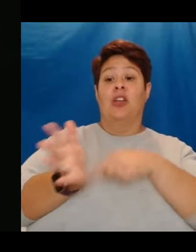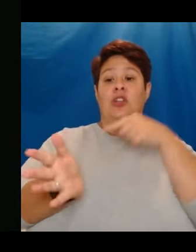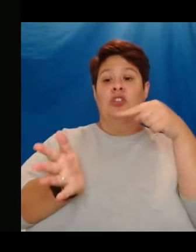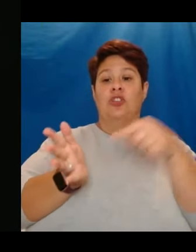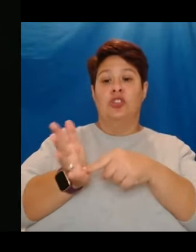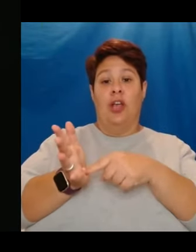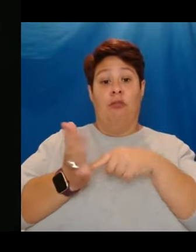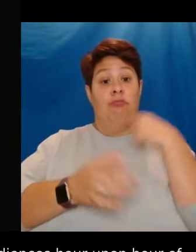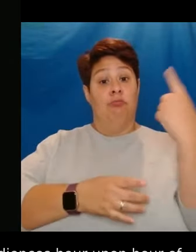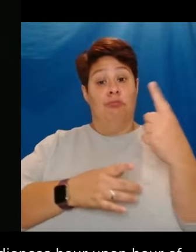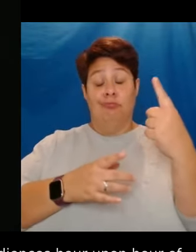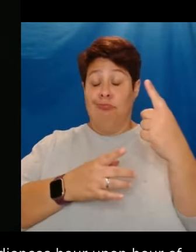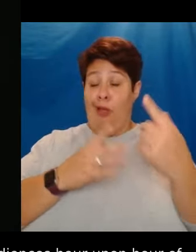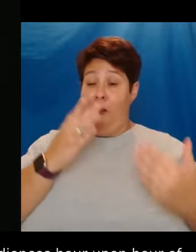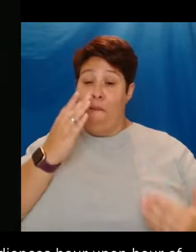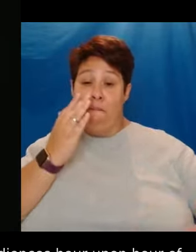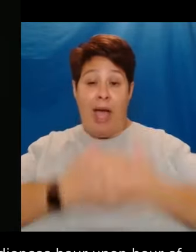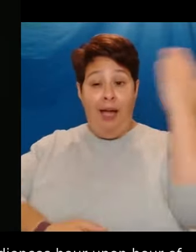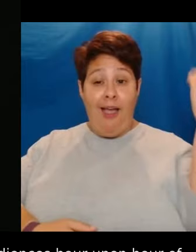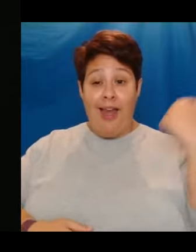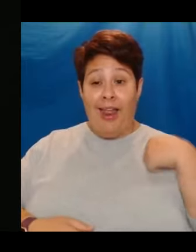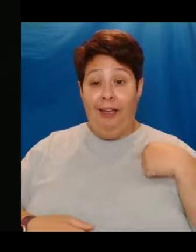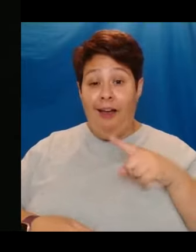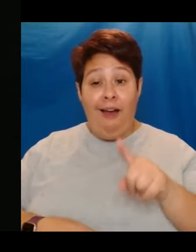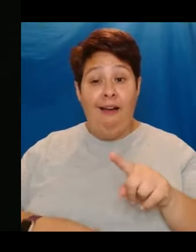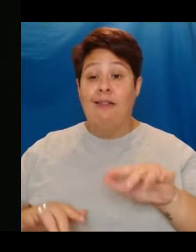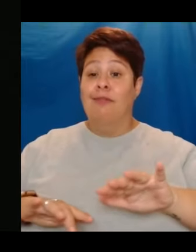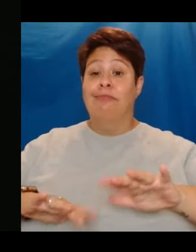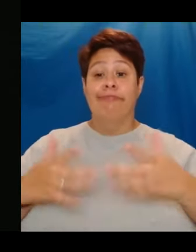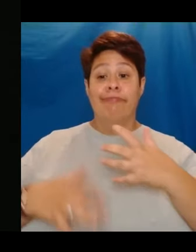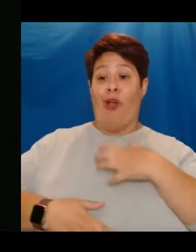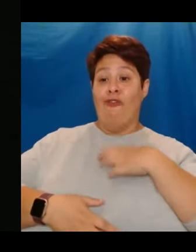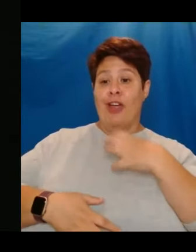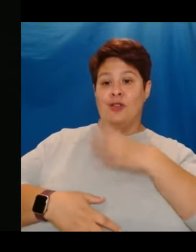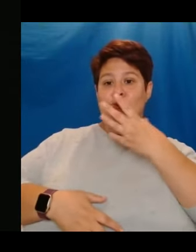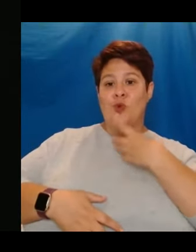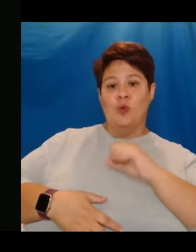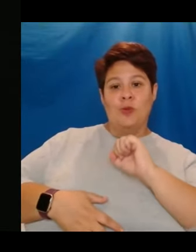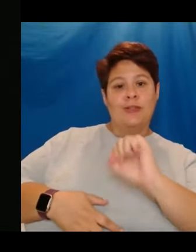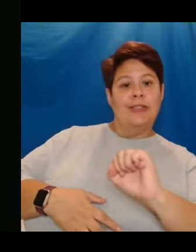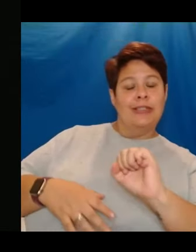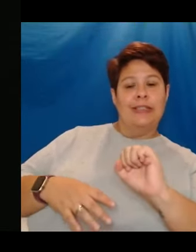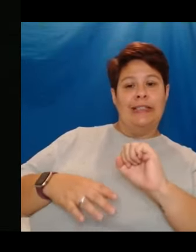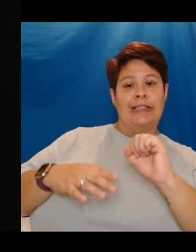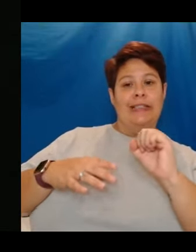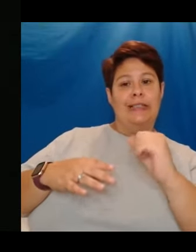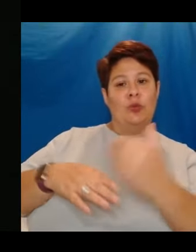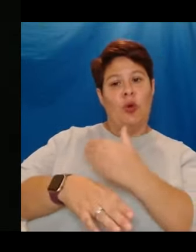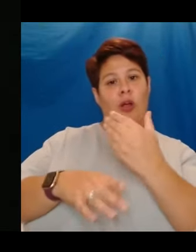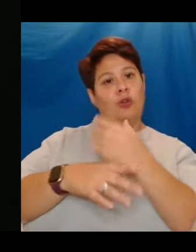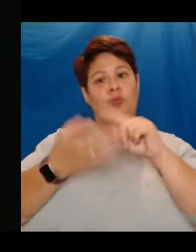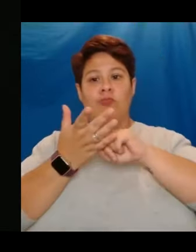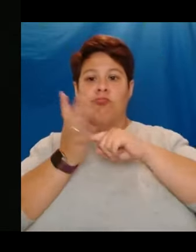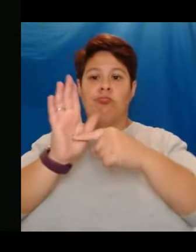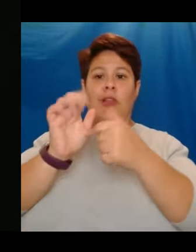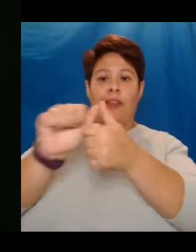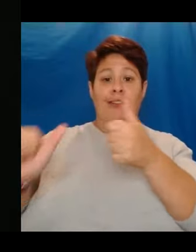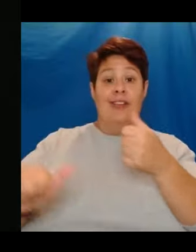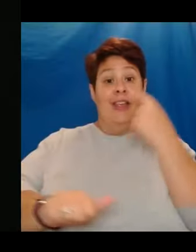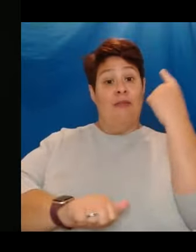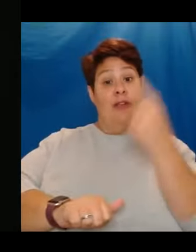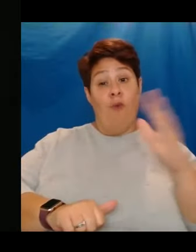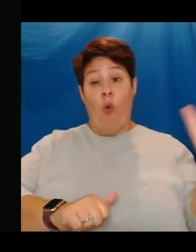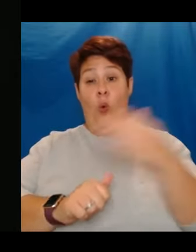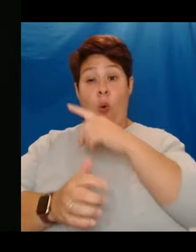isn't afraid to use his work as a platform to promote inclusion within the industry. He took the first all-disabled